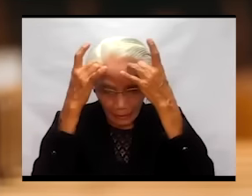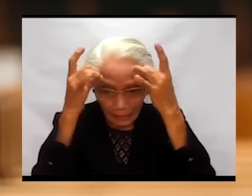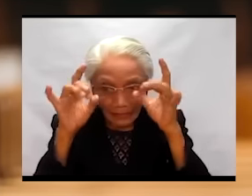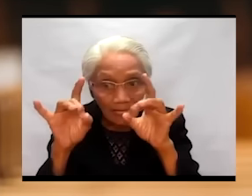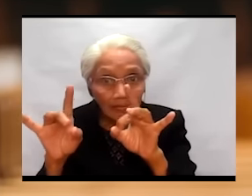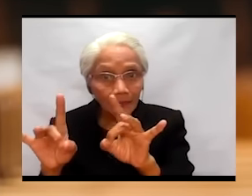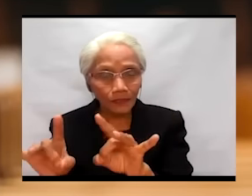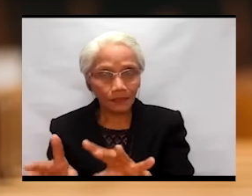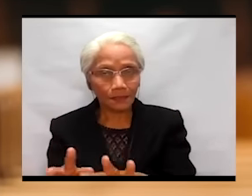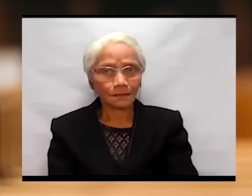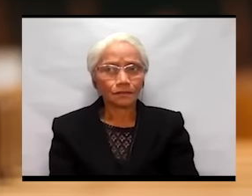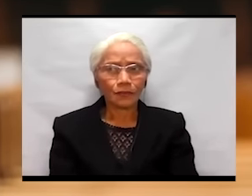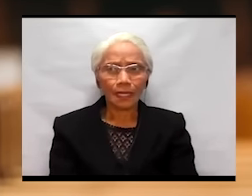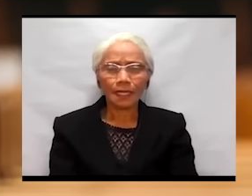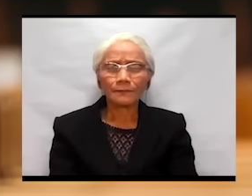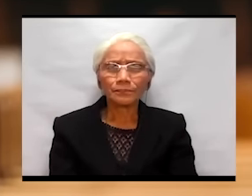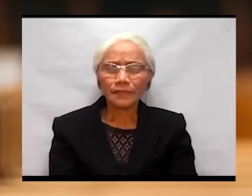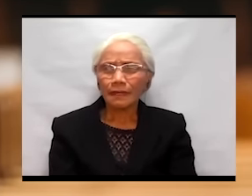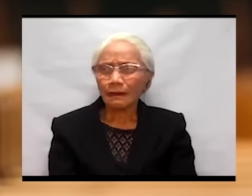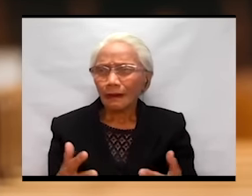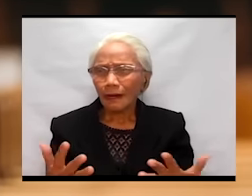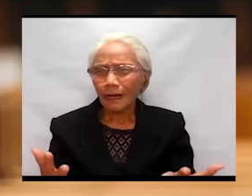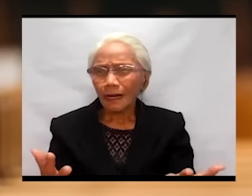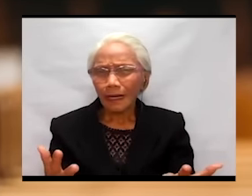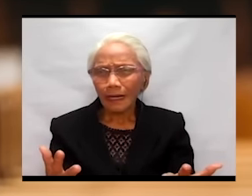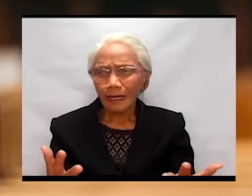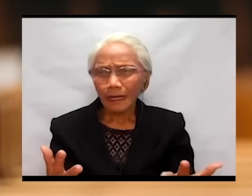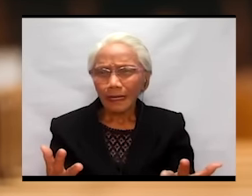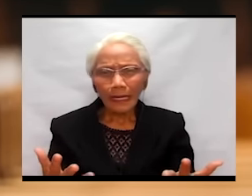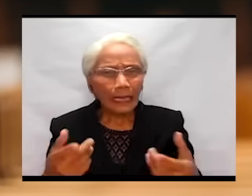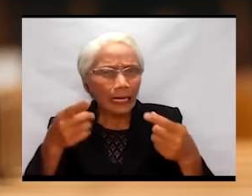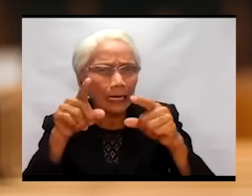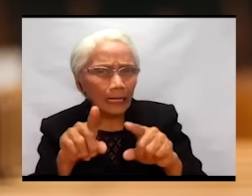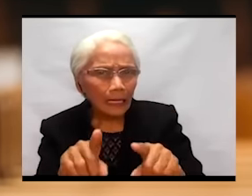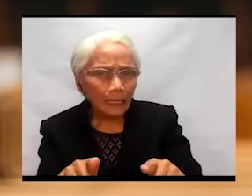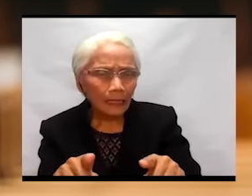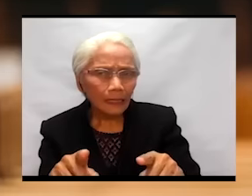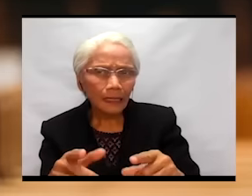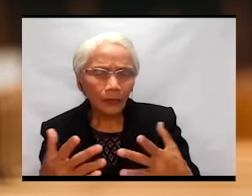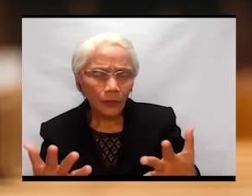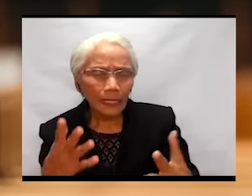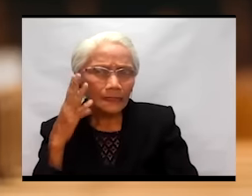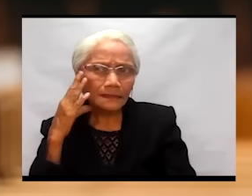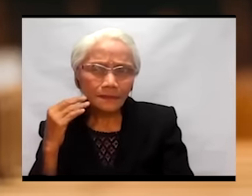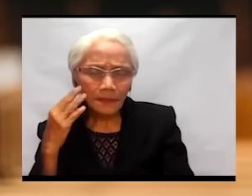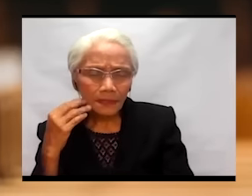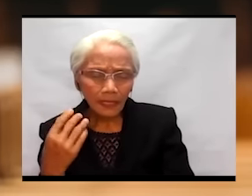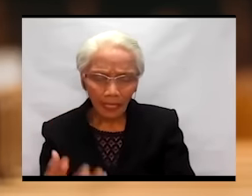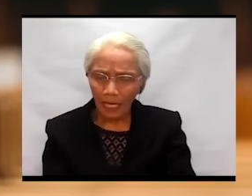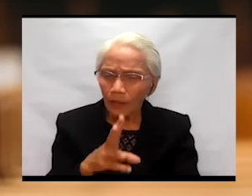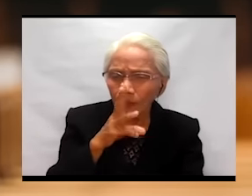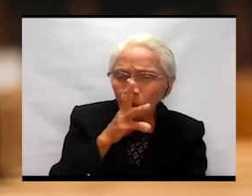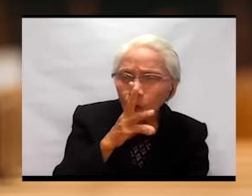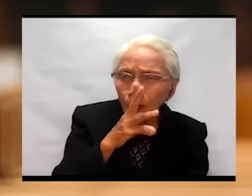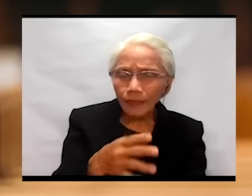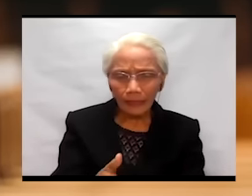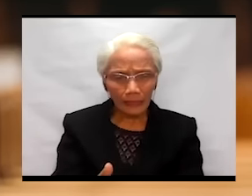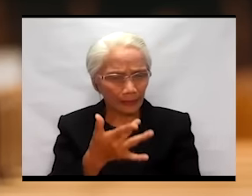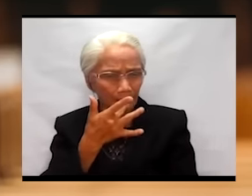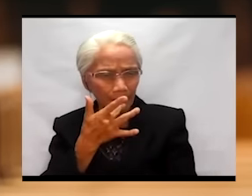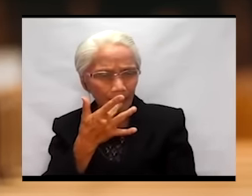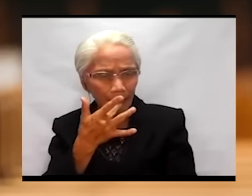is seen, when the water, the taste of water is bitter, or life is bitter,